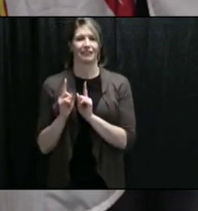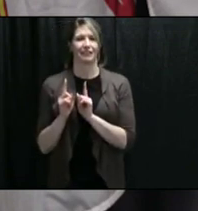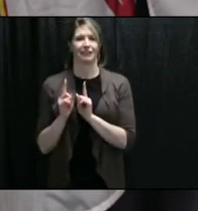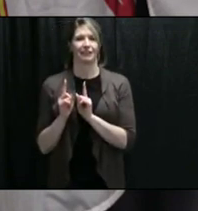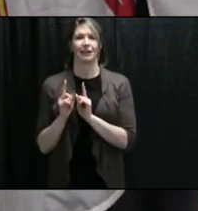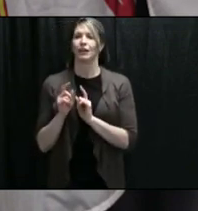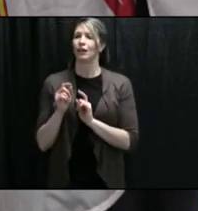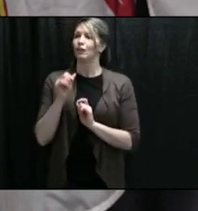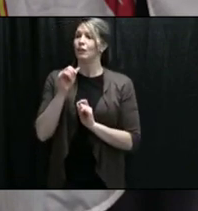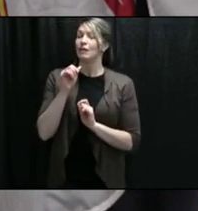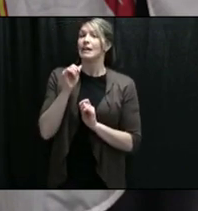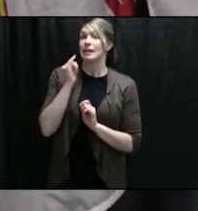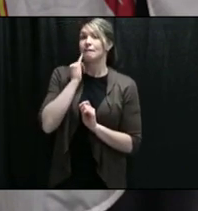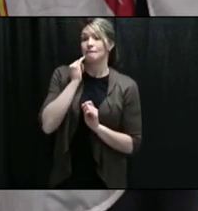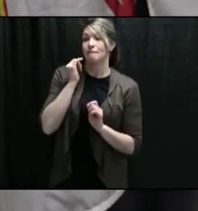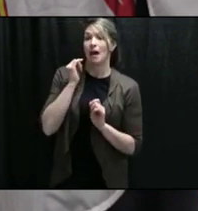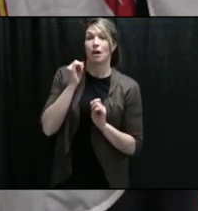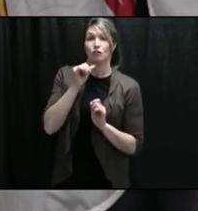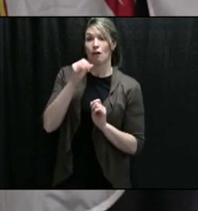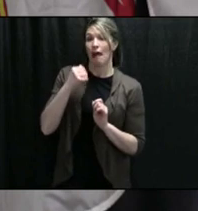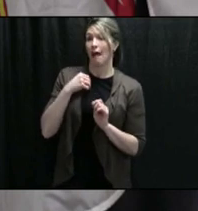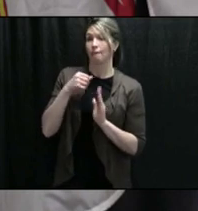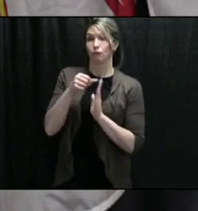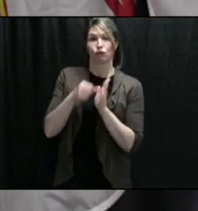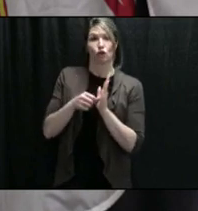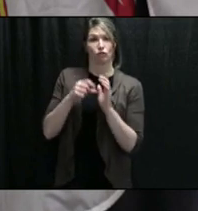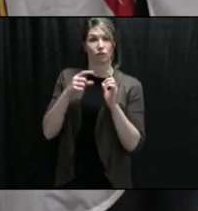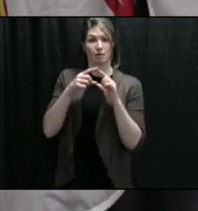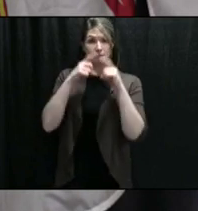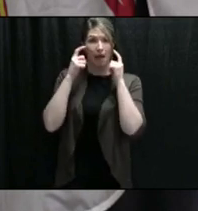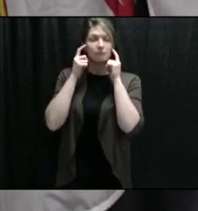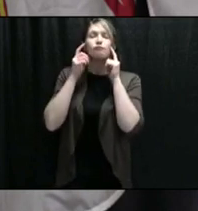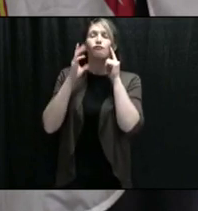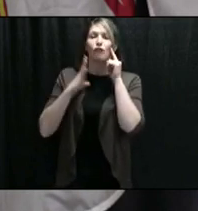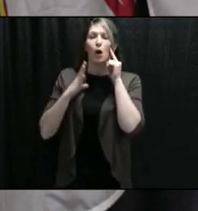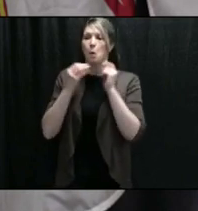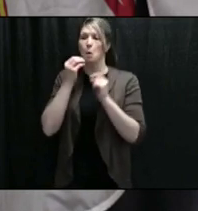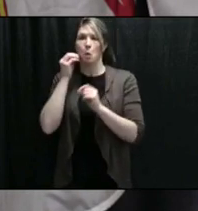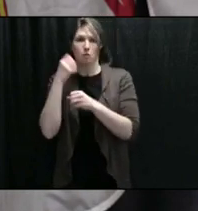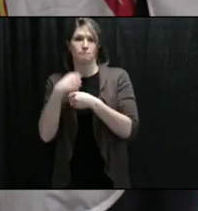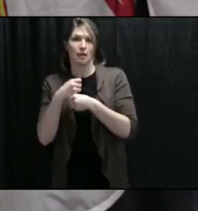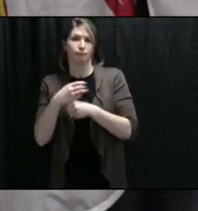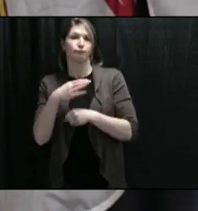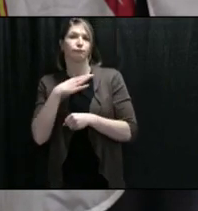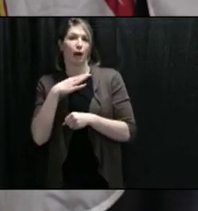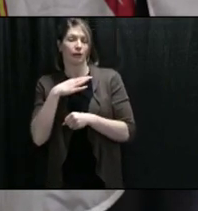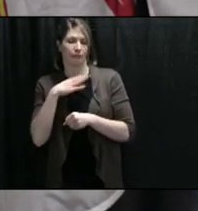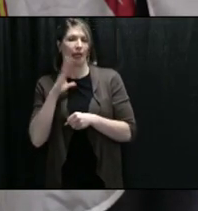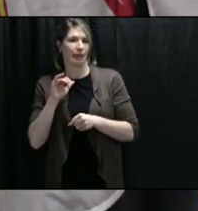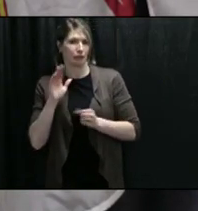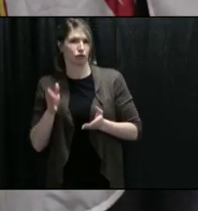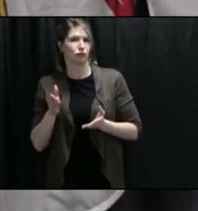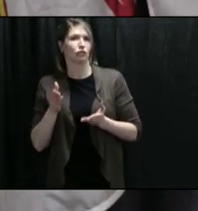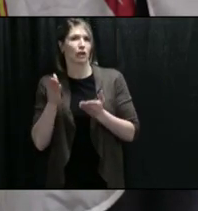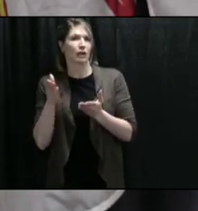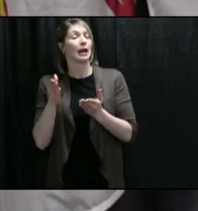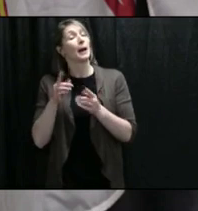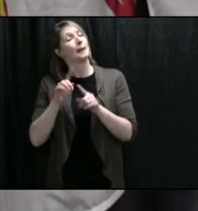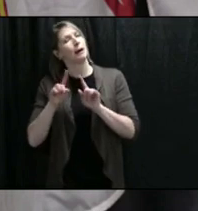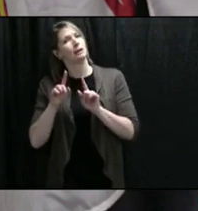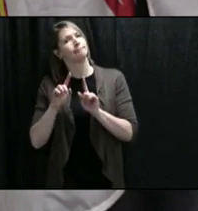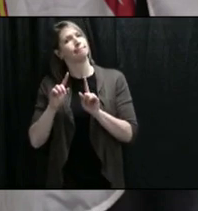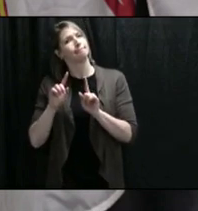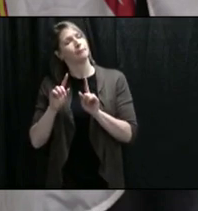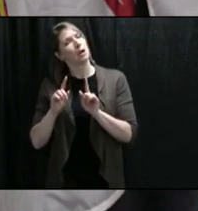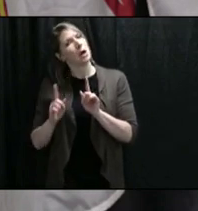-medical mask may be helpful. But certainly, physical distancing is the most important mechanism